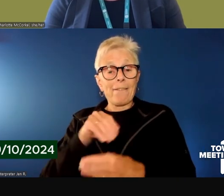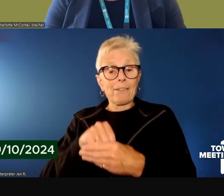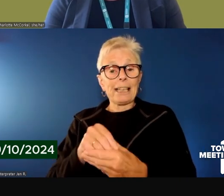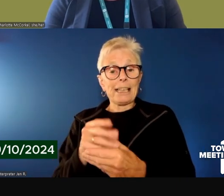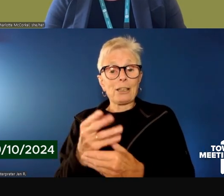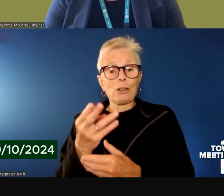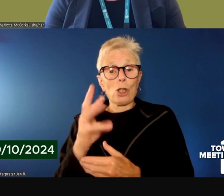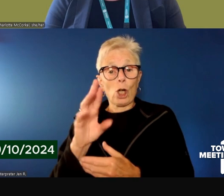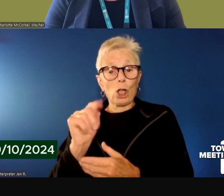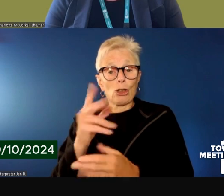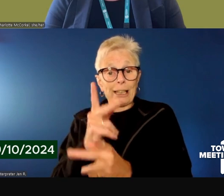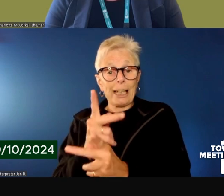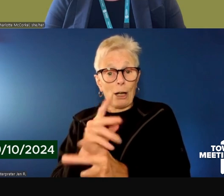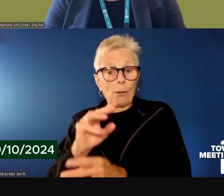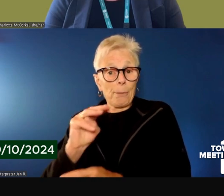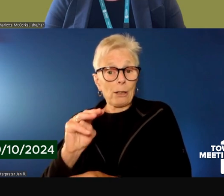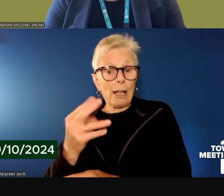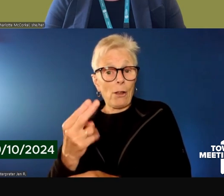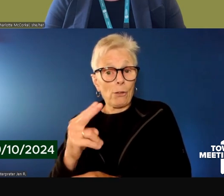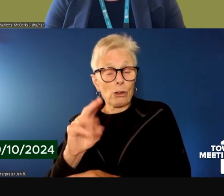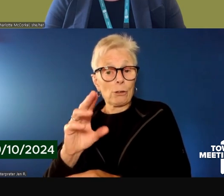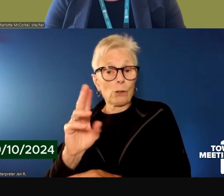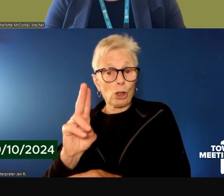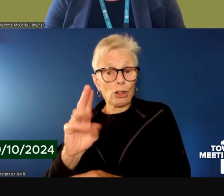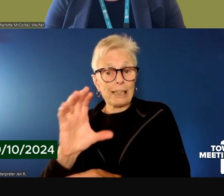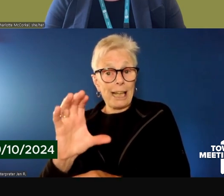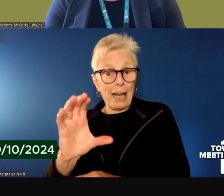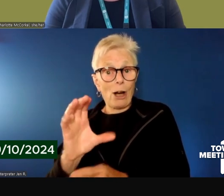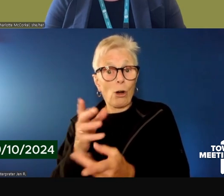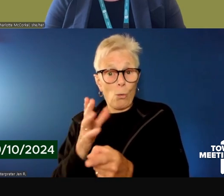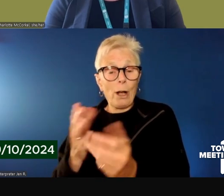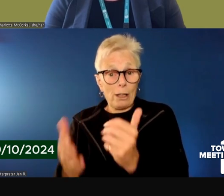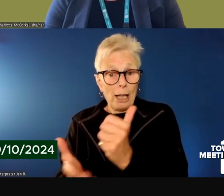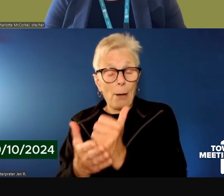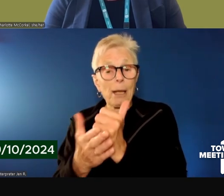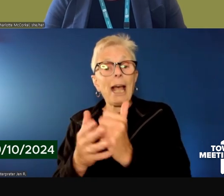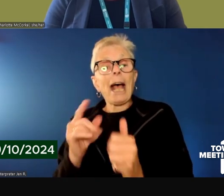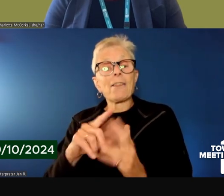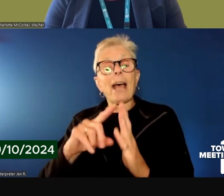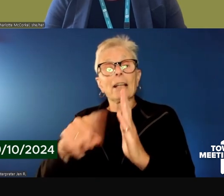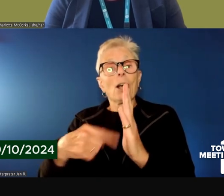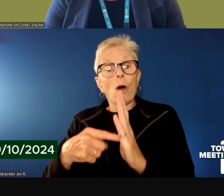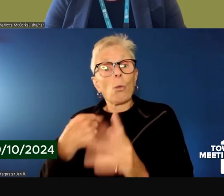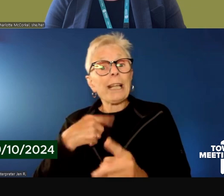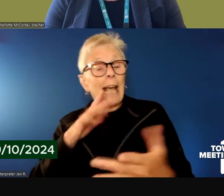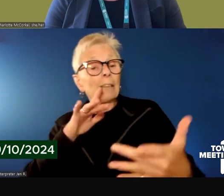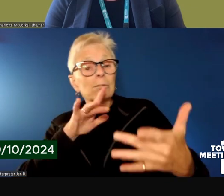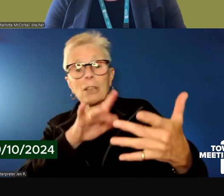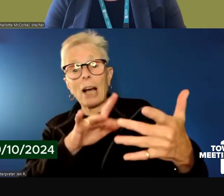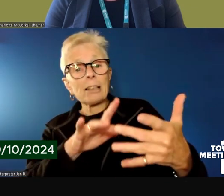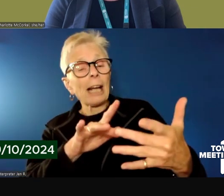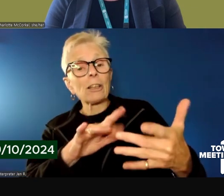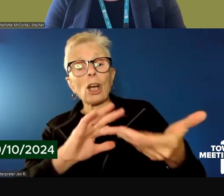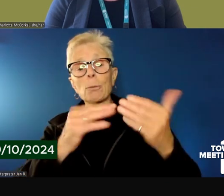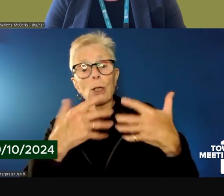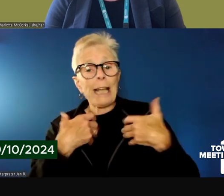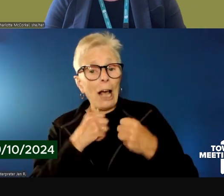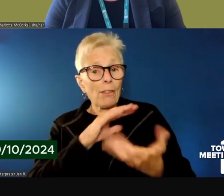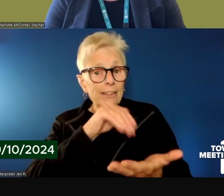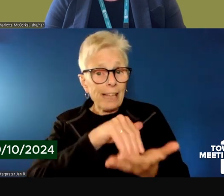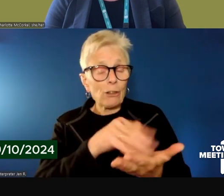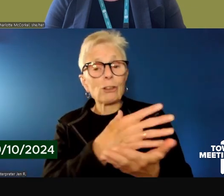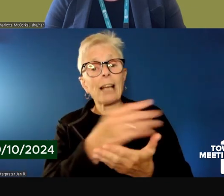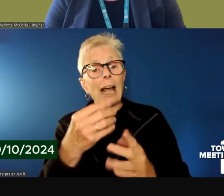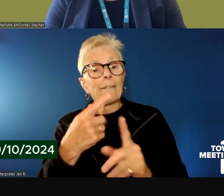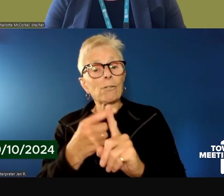and it is augmented, or the role is augmented with support from community health centers and